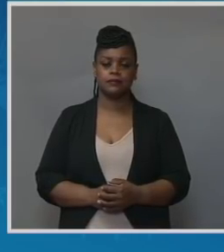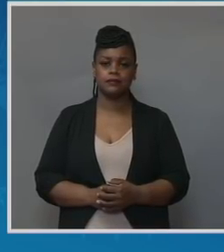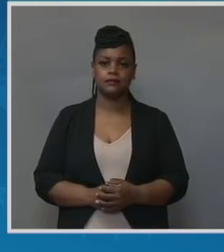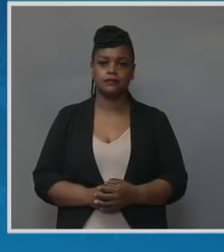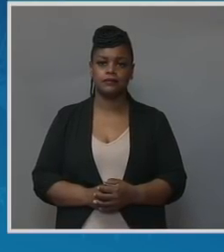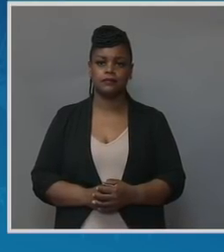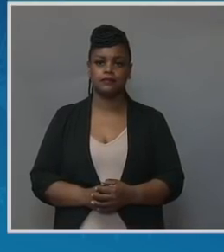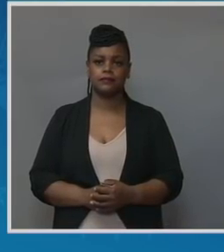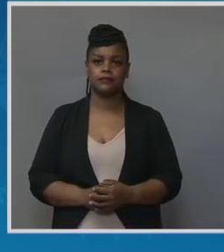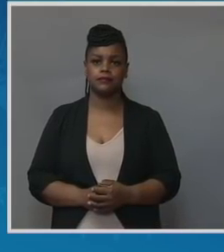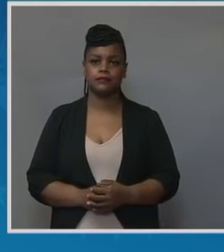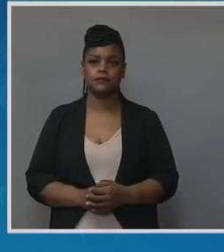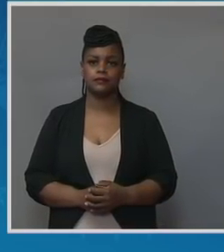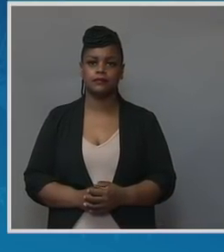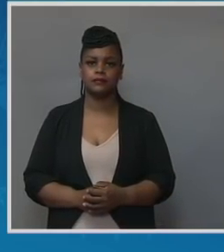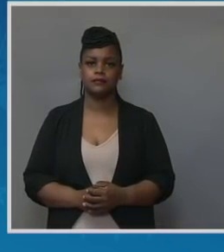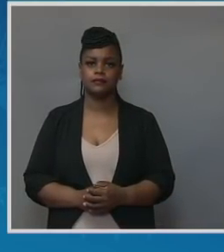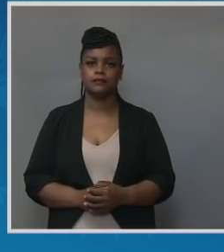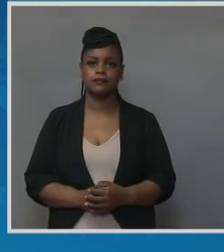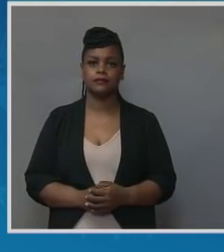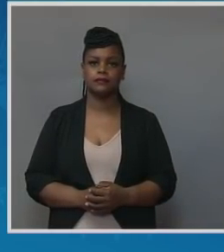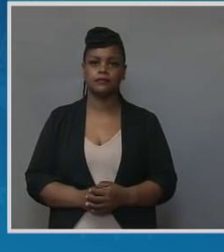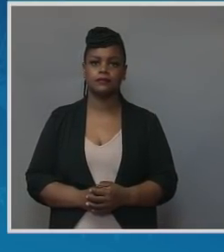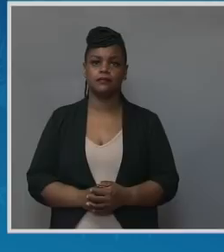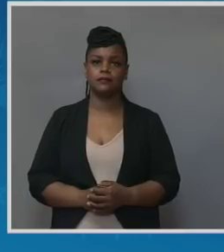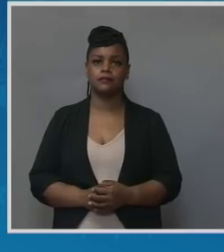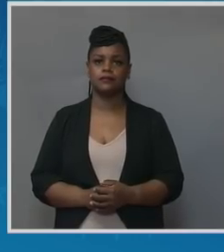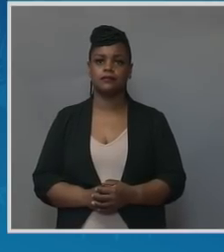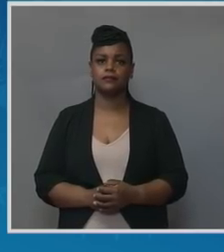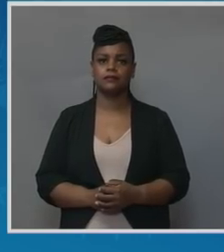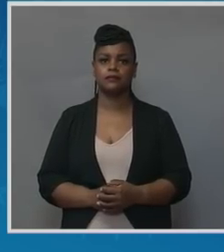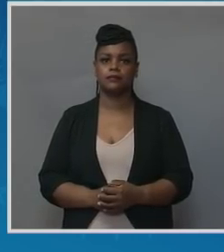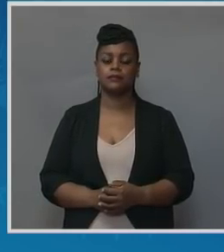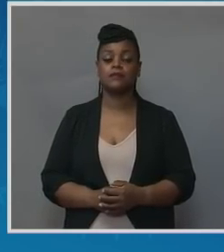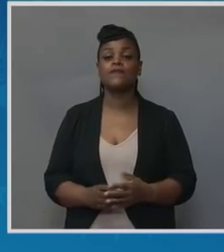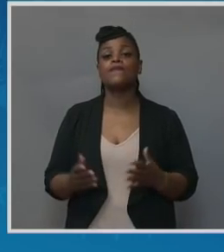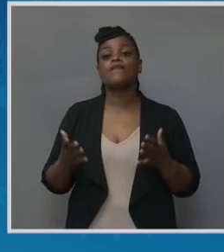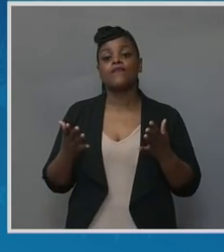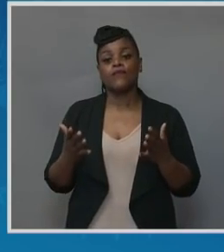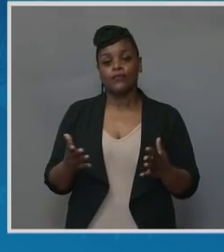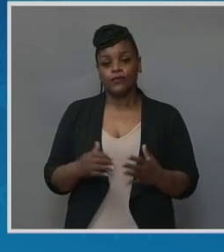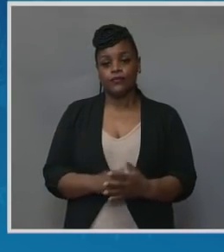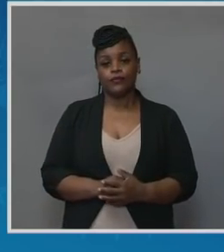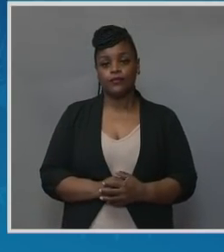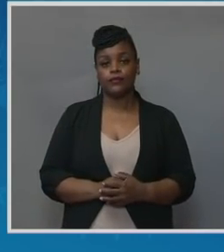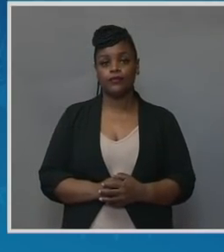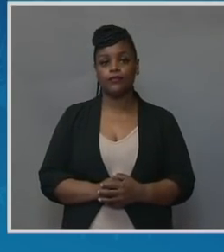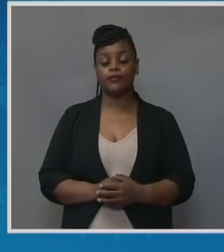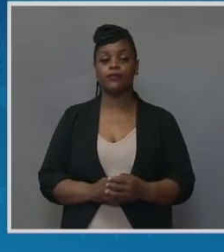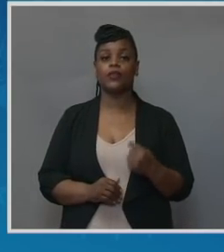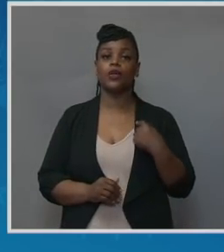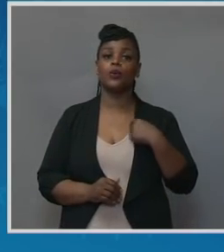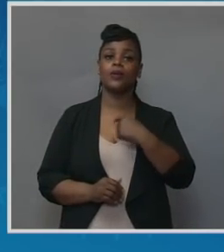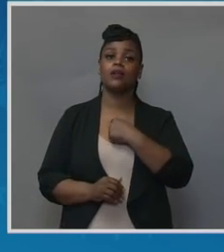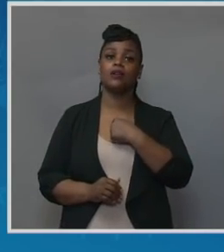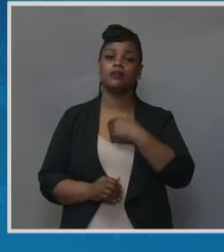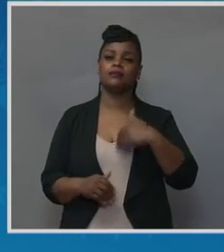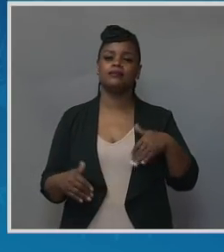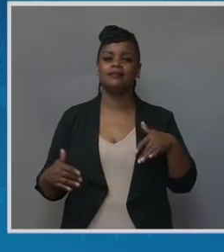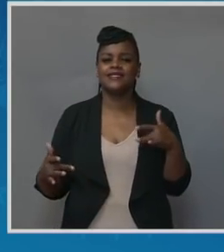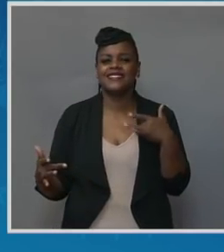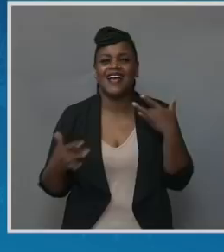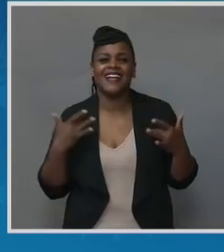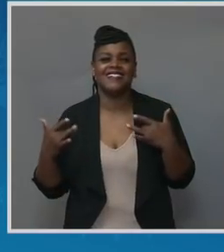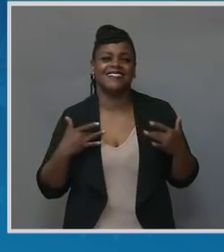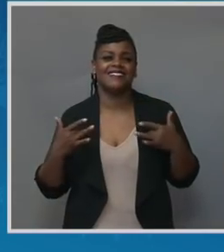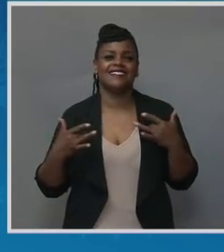Our 2019 Christmas gift was Arika announcing her pregnancy. We were all very excited to have a baby in the house.